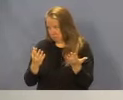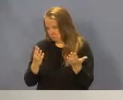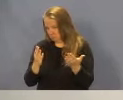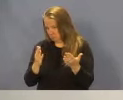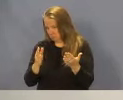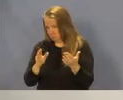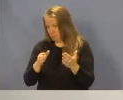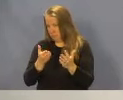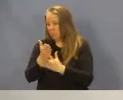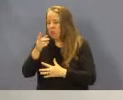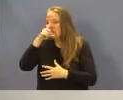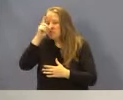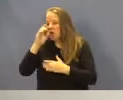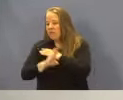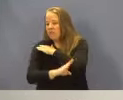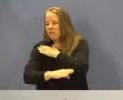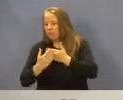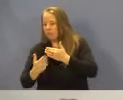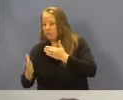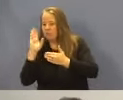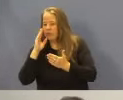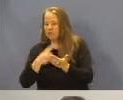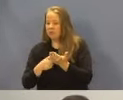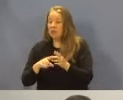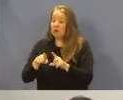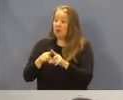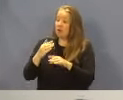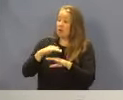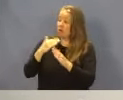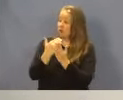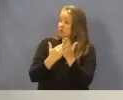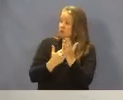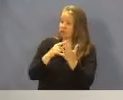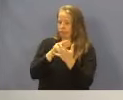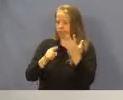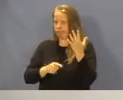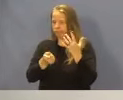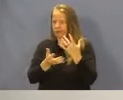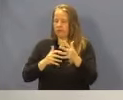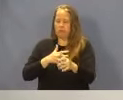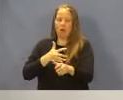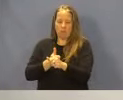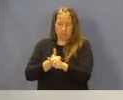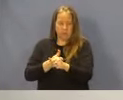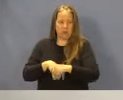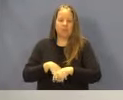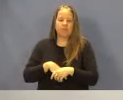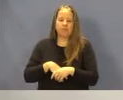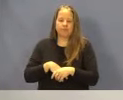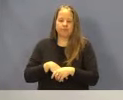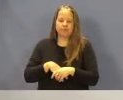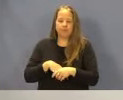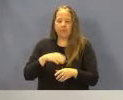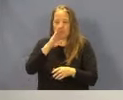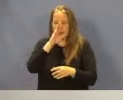summer and fall. Also on the agenda today, among other items, are several updates for the direct-to